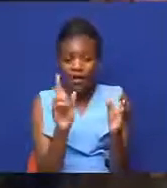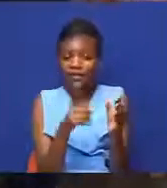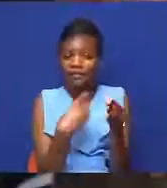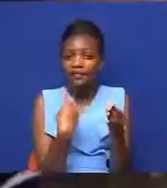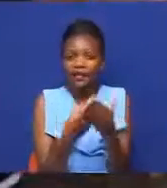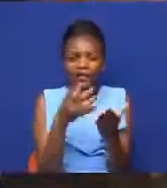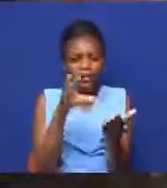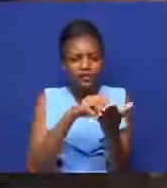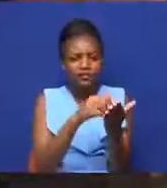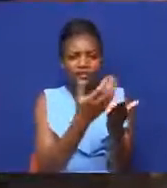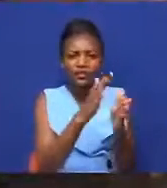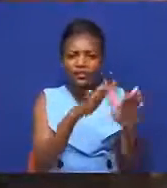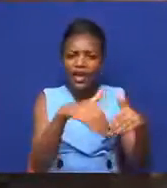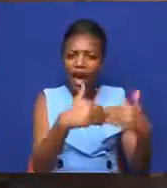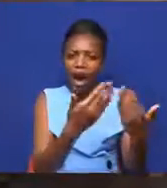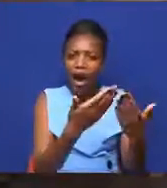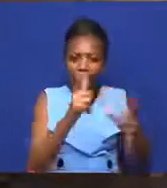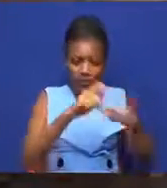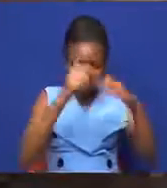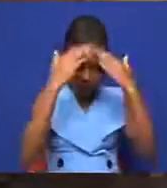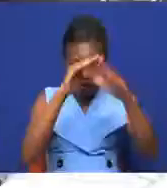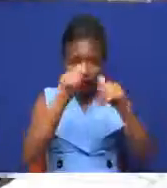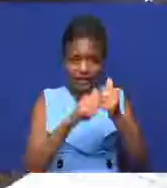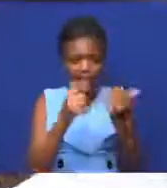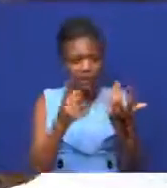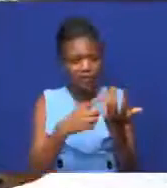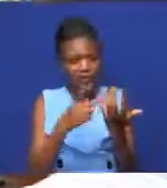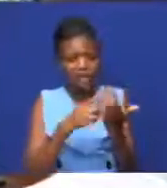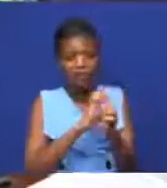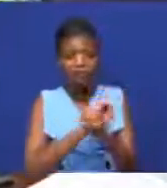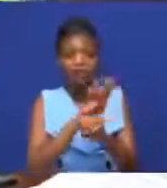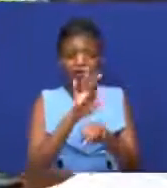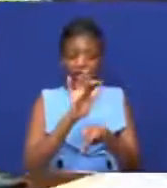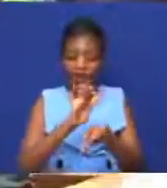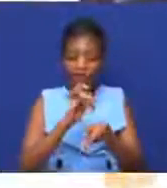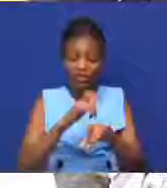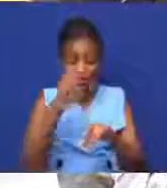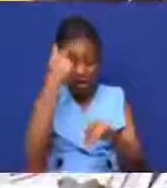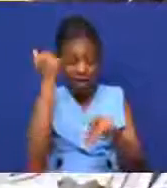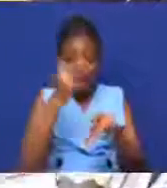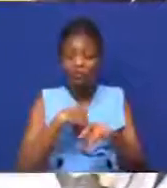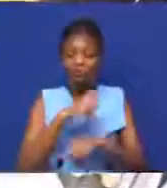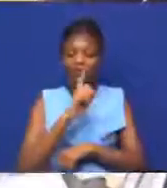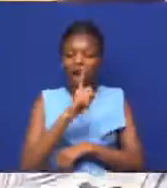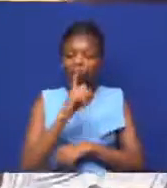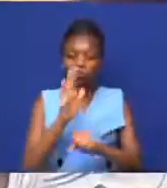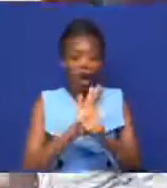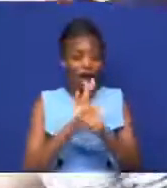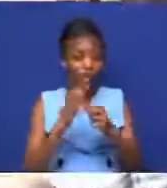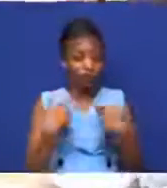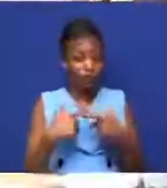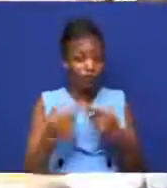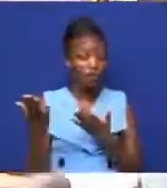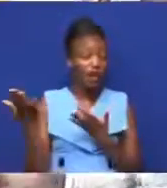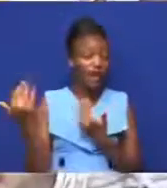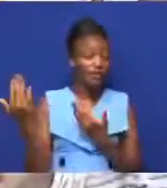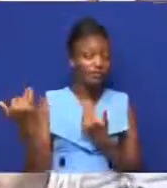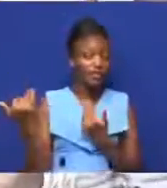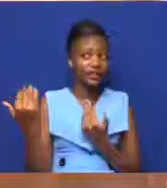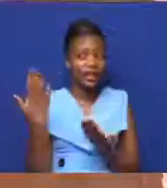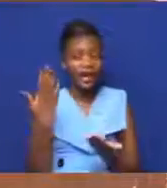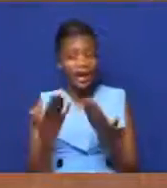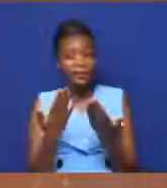the situation on the ground when it comes to numbers of COVID-19 infections? Because I'm sure so many people expected to